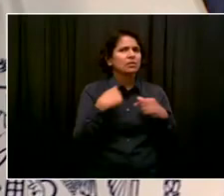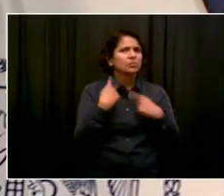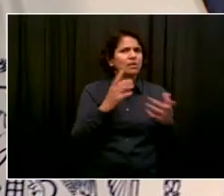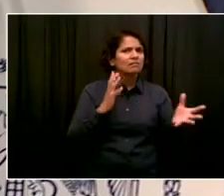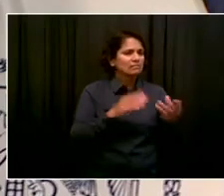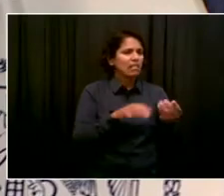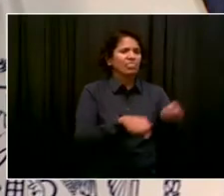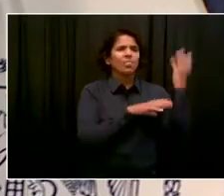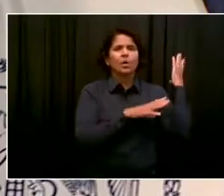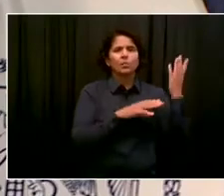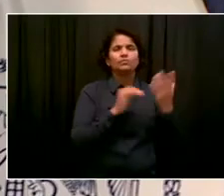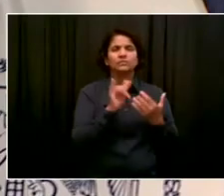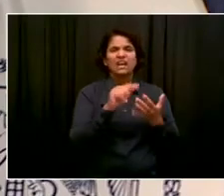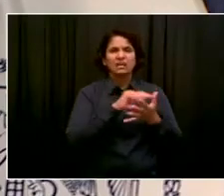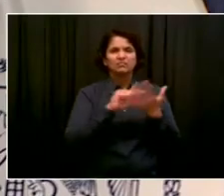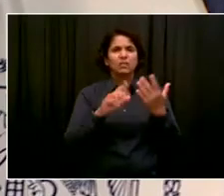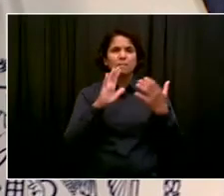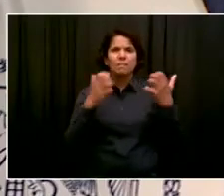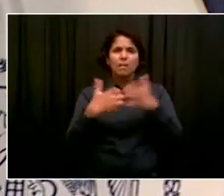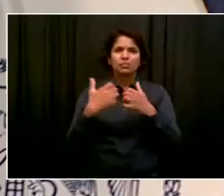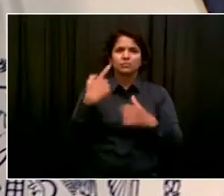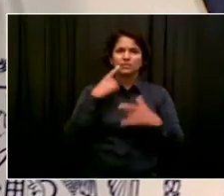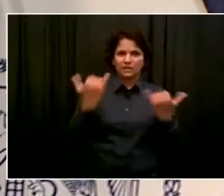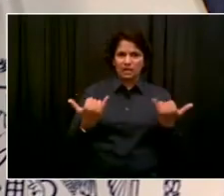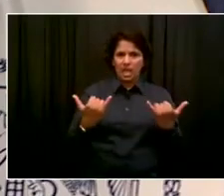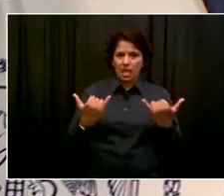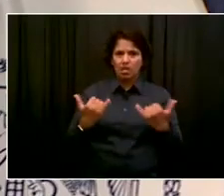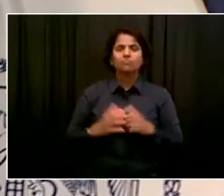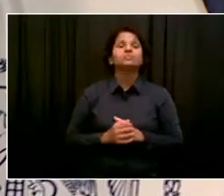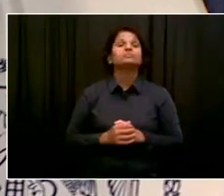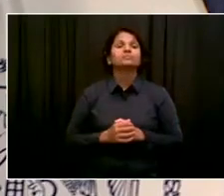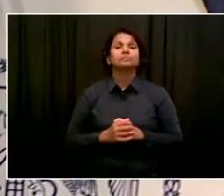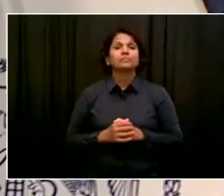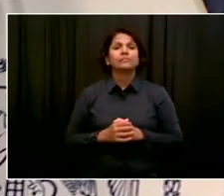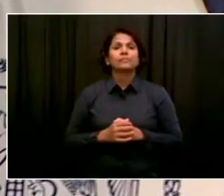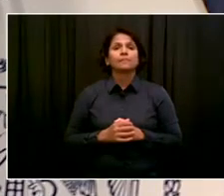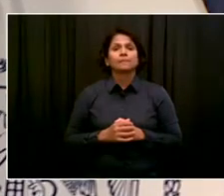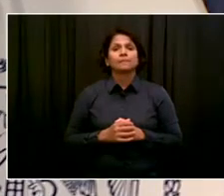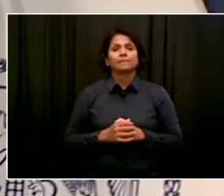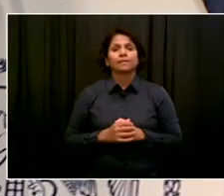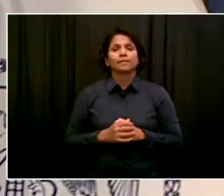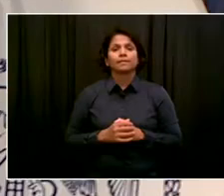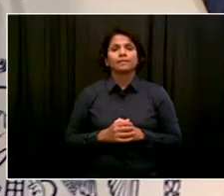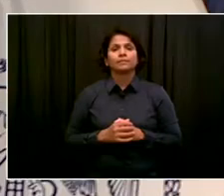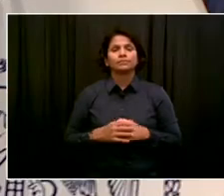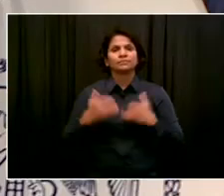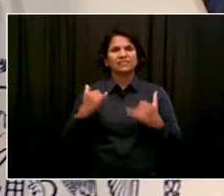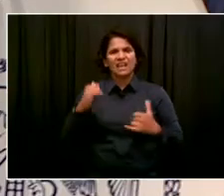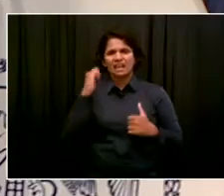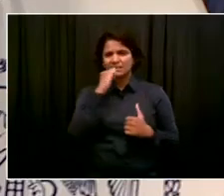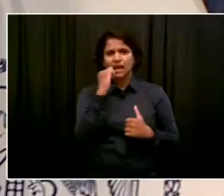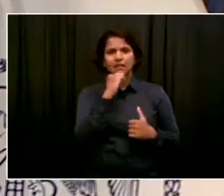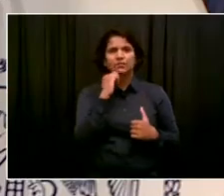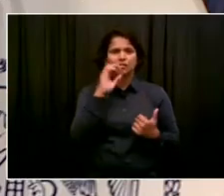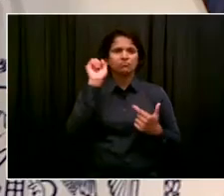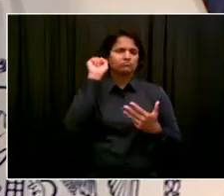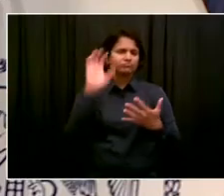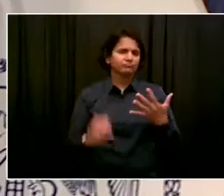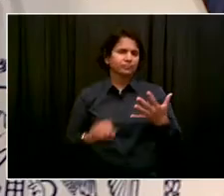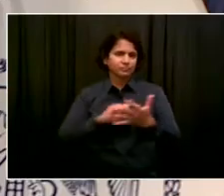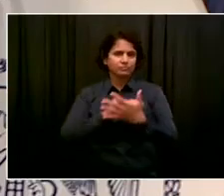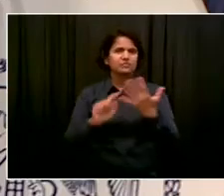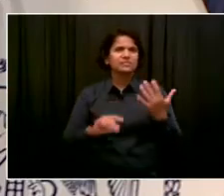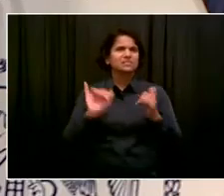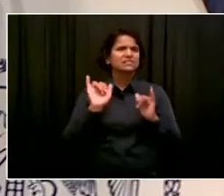on the Department of Health website. Everything's going to be based on the data and the science, and those facts, the focus on